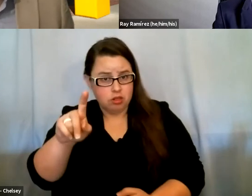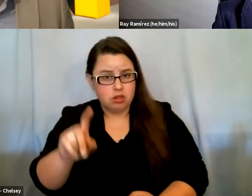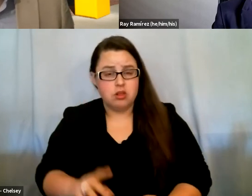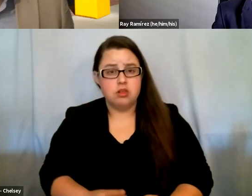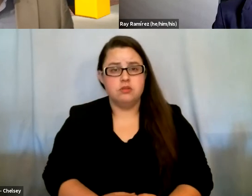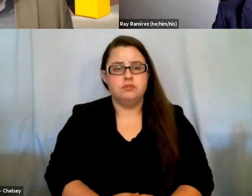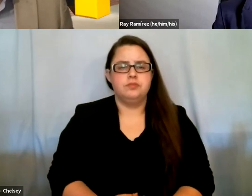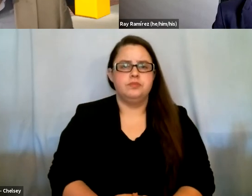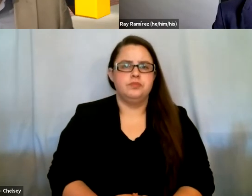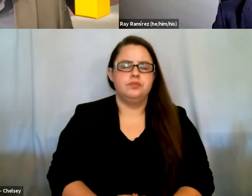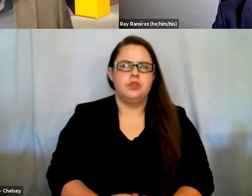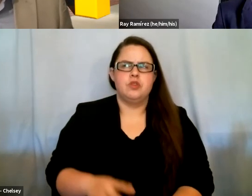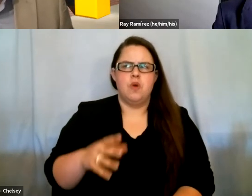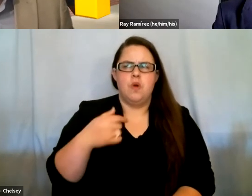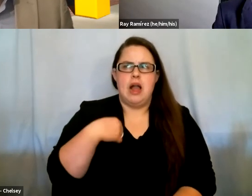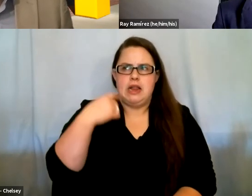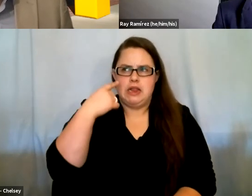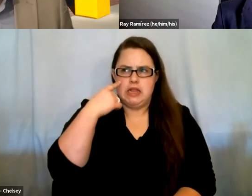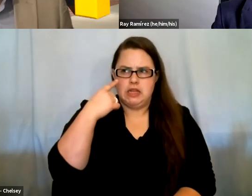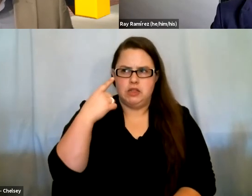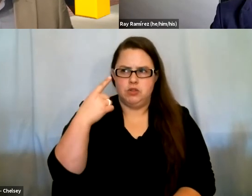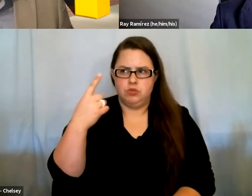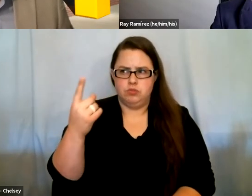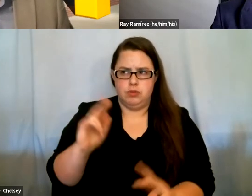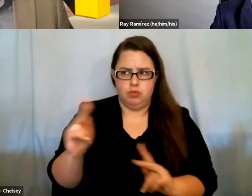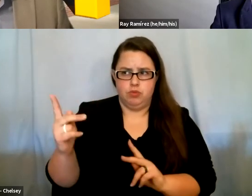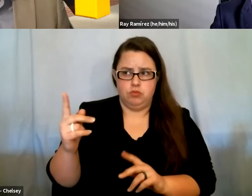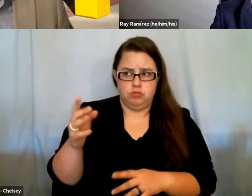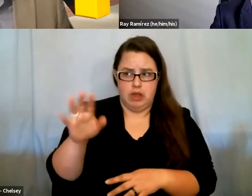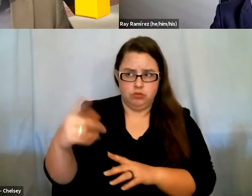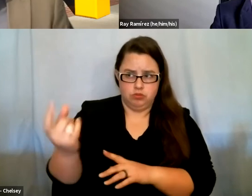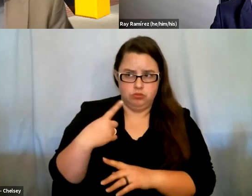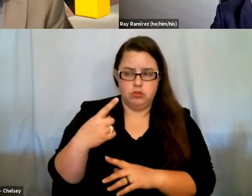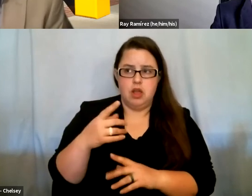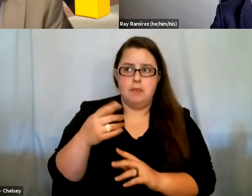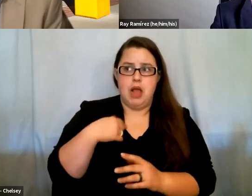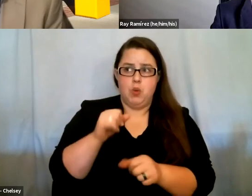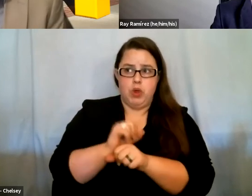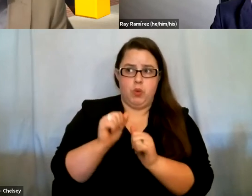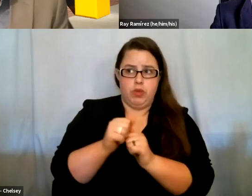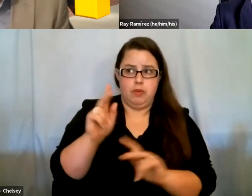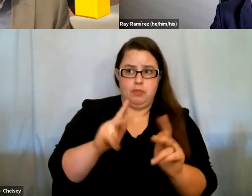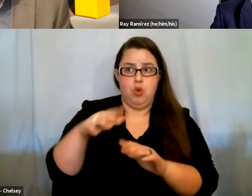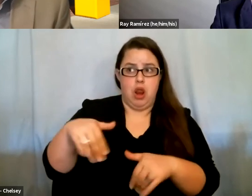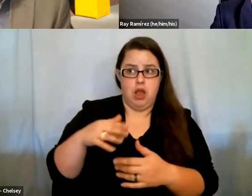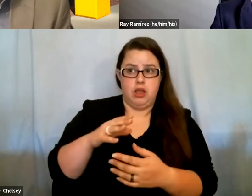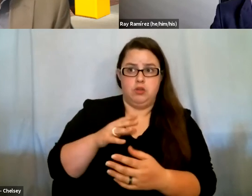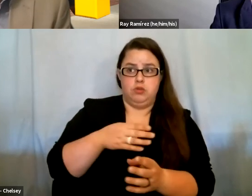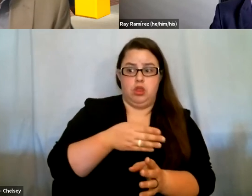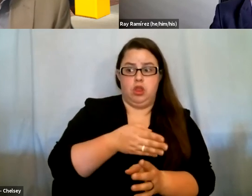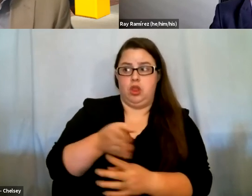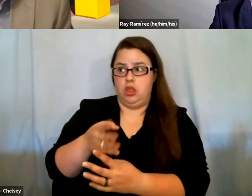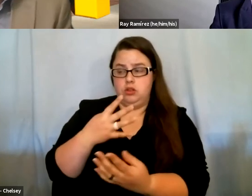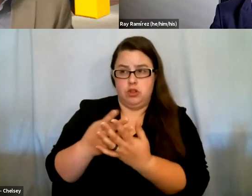So I think it's a question saying, am I working with folks that haven't transitioned into jail, but are kind of like in that direction?